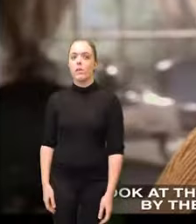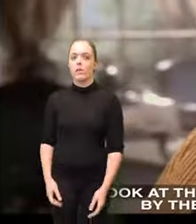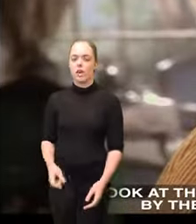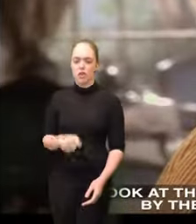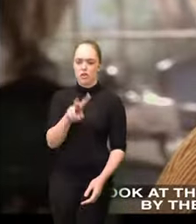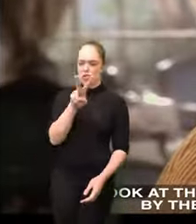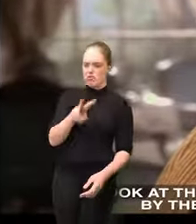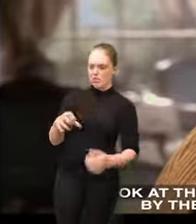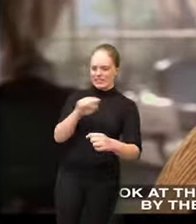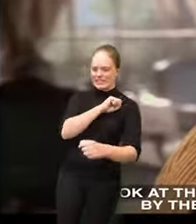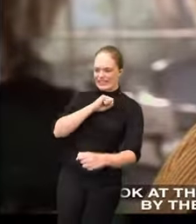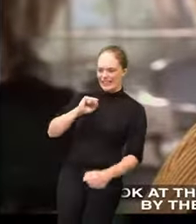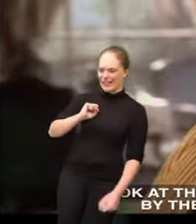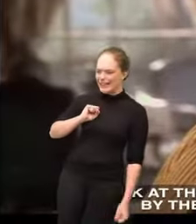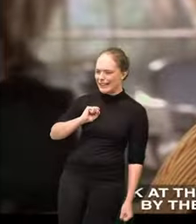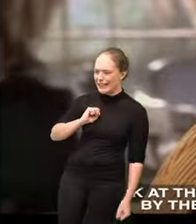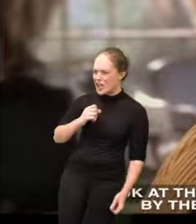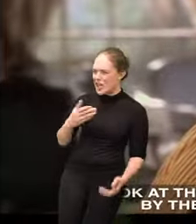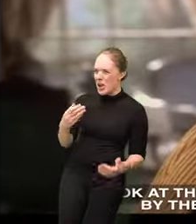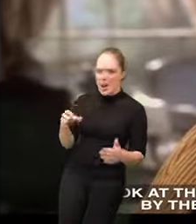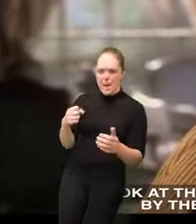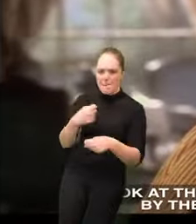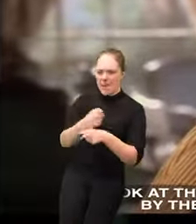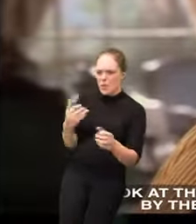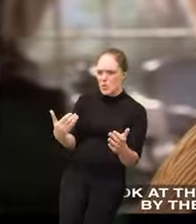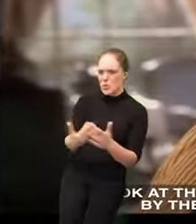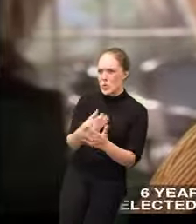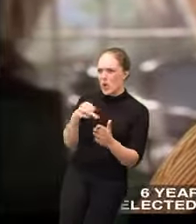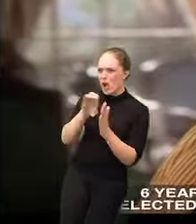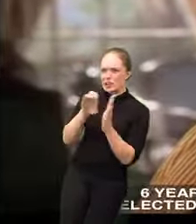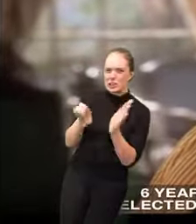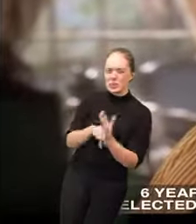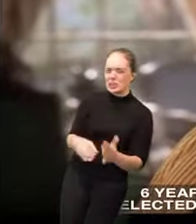look at the senate being created by the new constitution